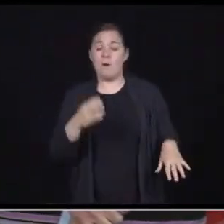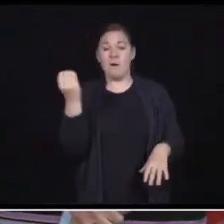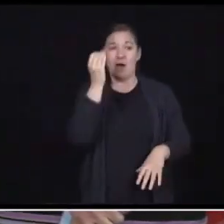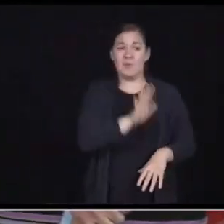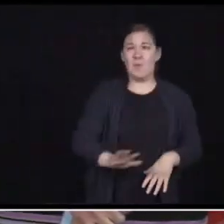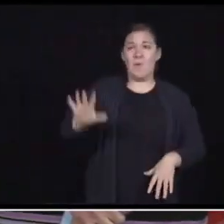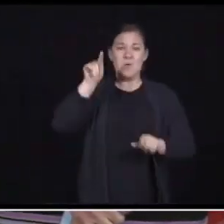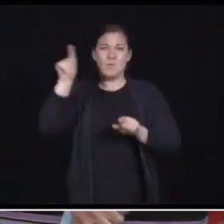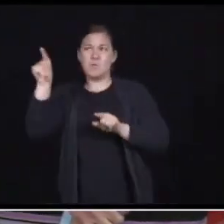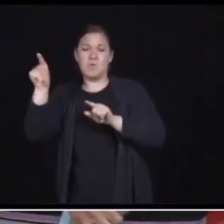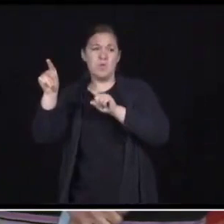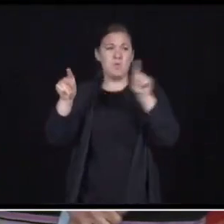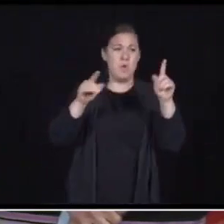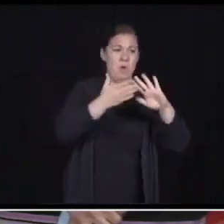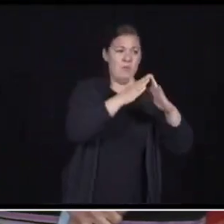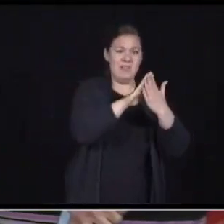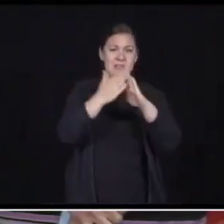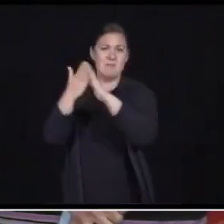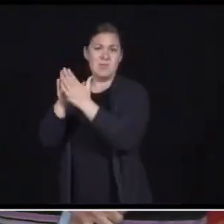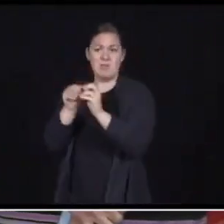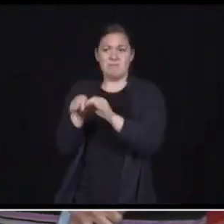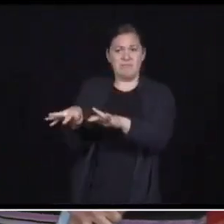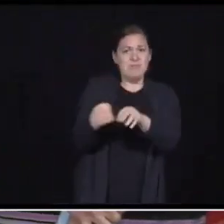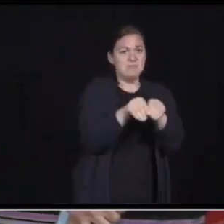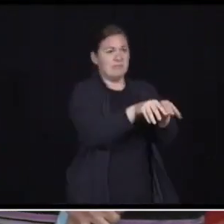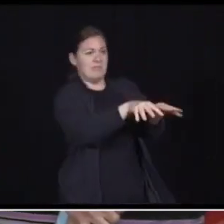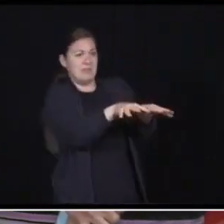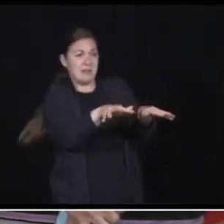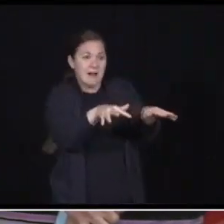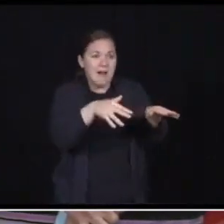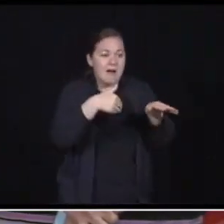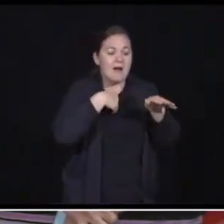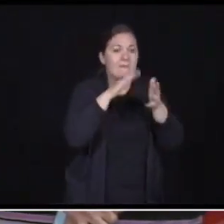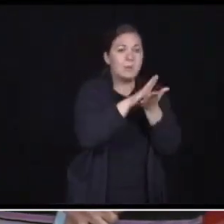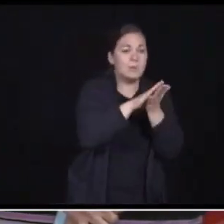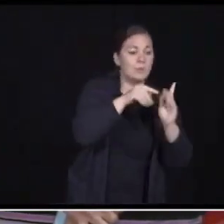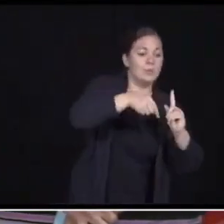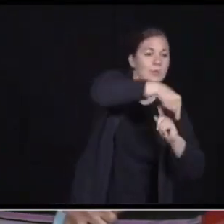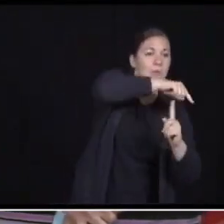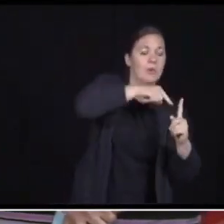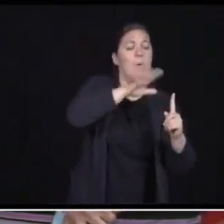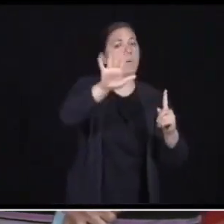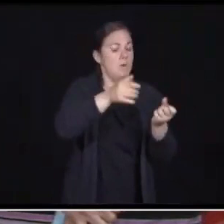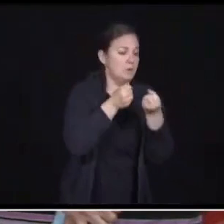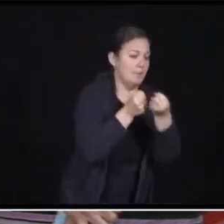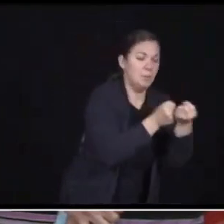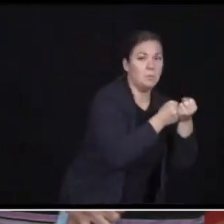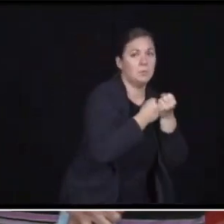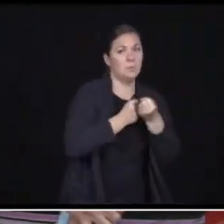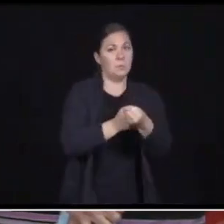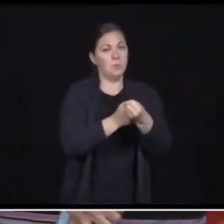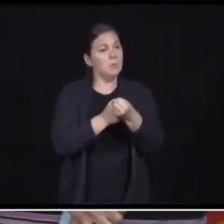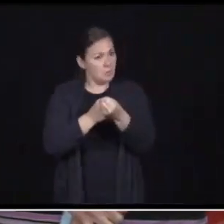higher community spread. The schools in those places, they need some extra support. So that is why today, I am announcing more support for